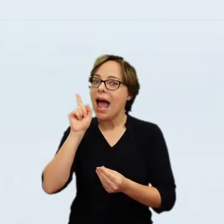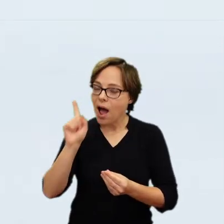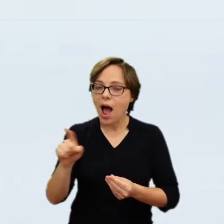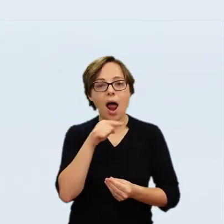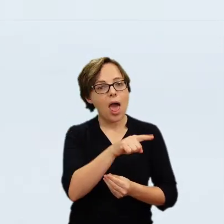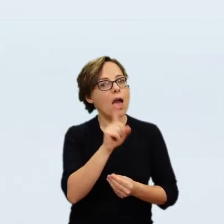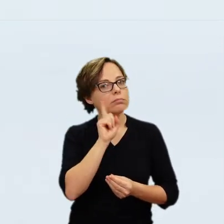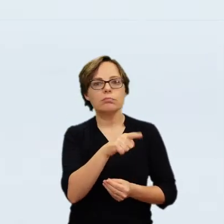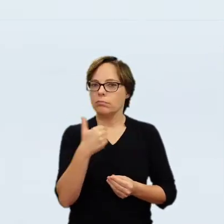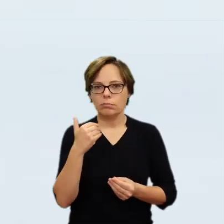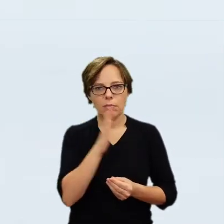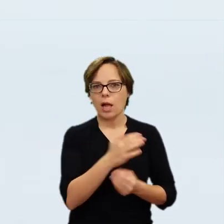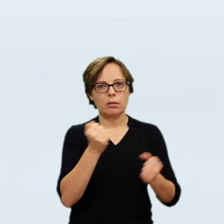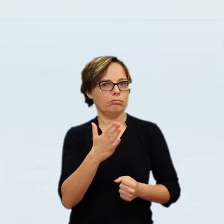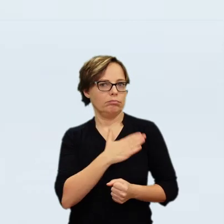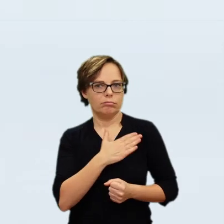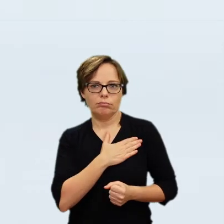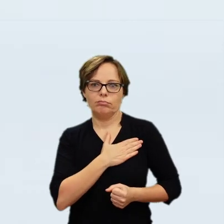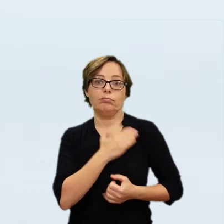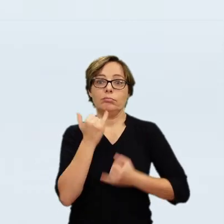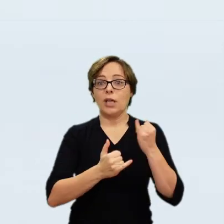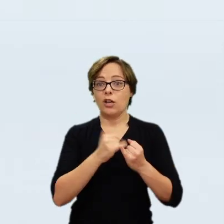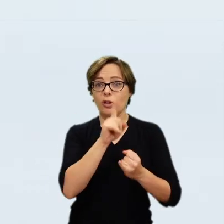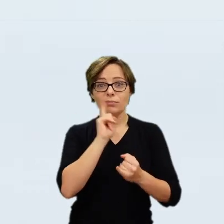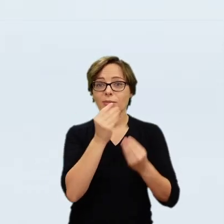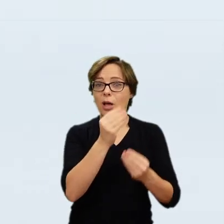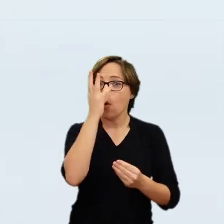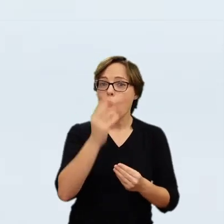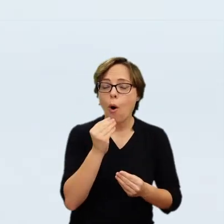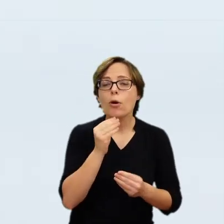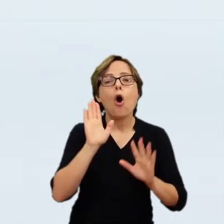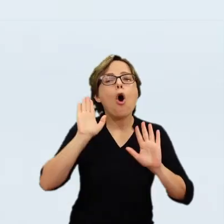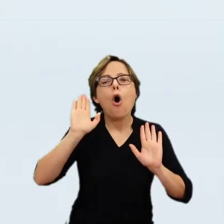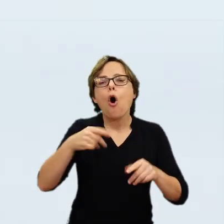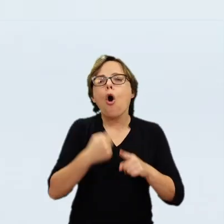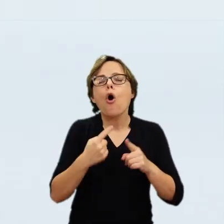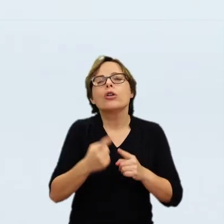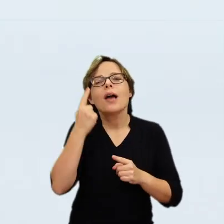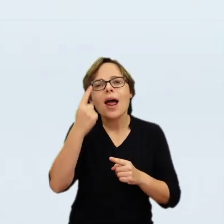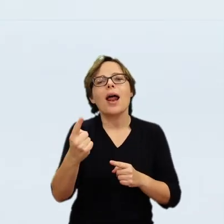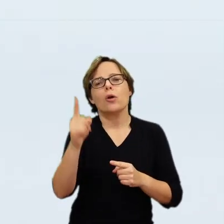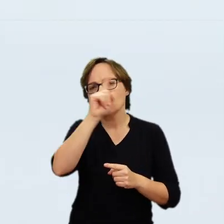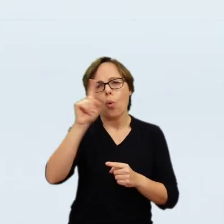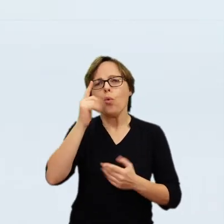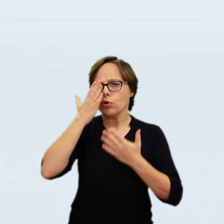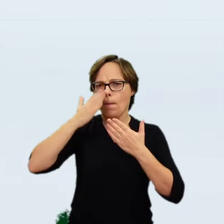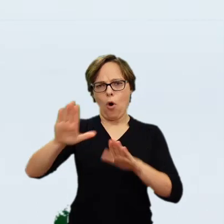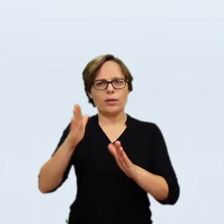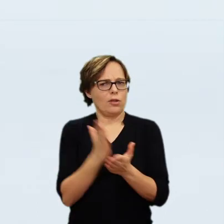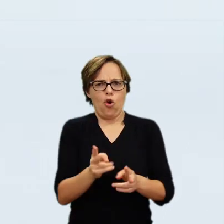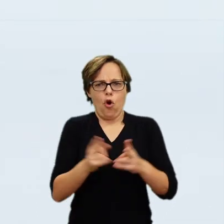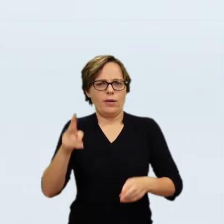in Warsaw between 1814 and 1821. The majority of the collection was eventually sold in